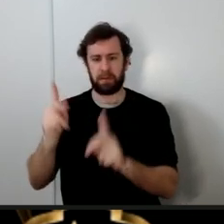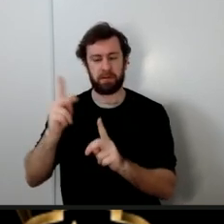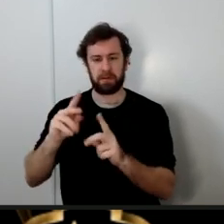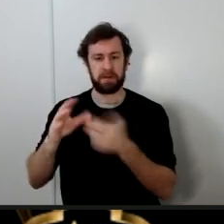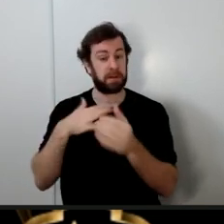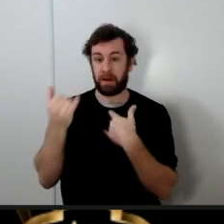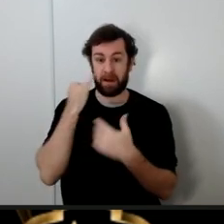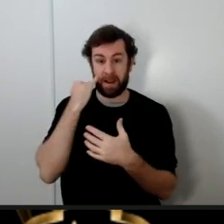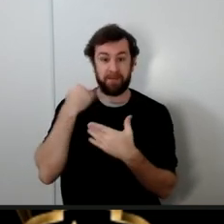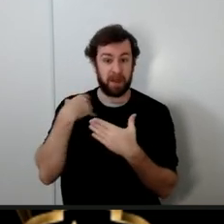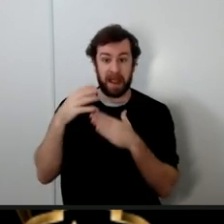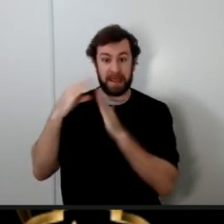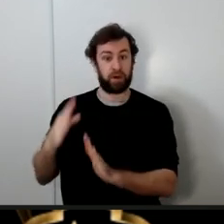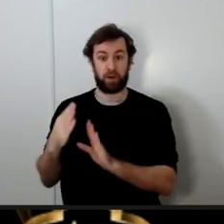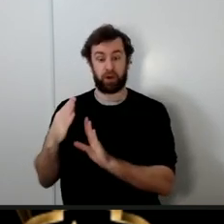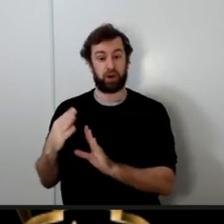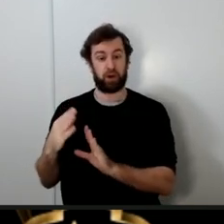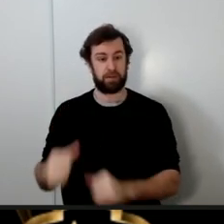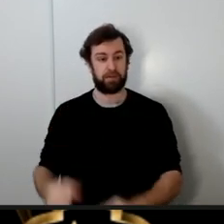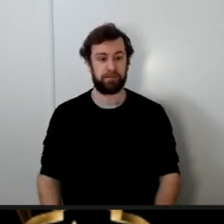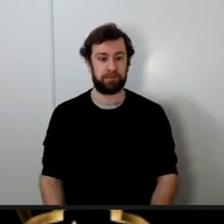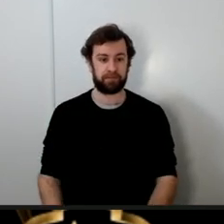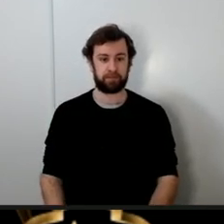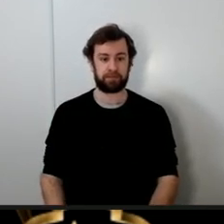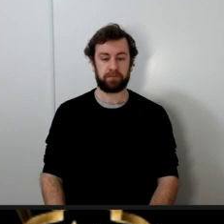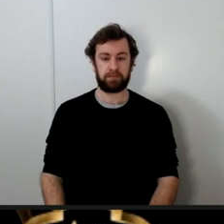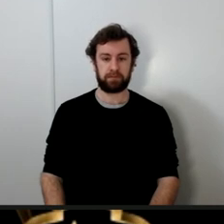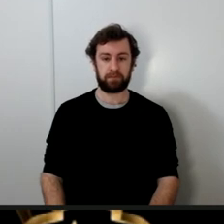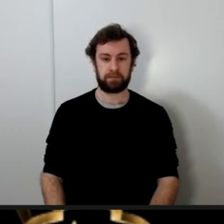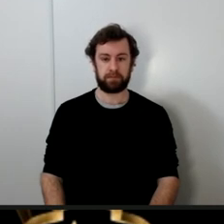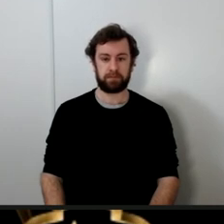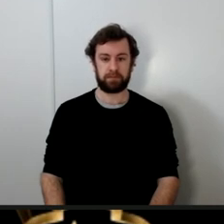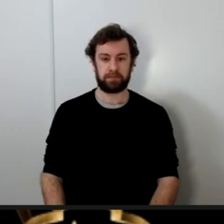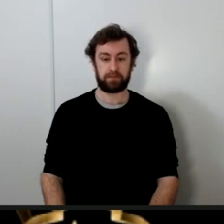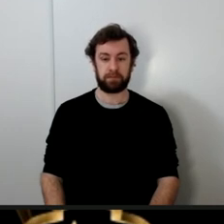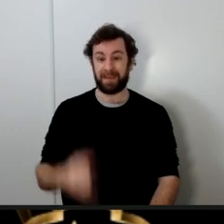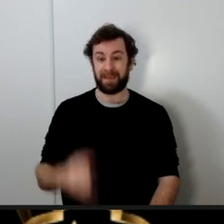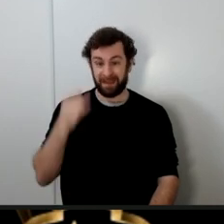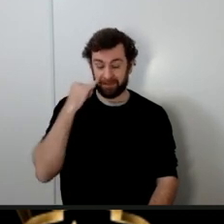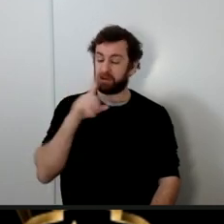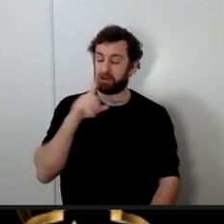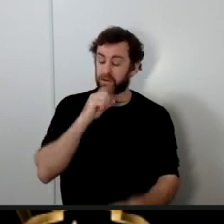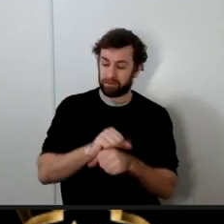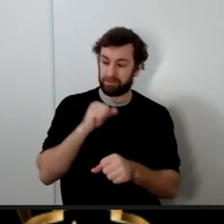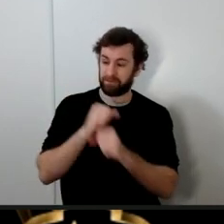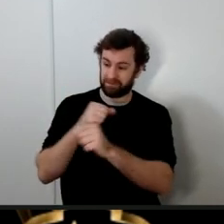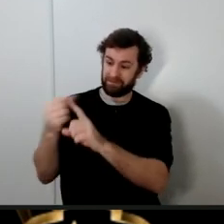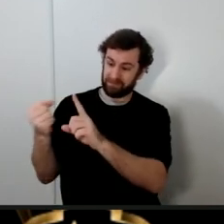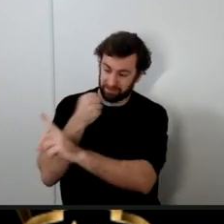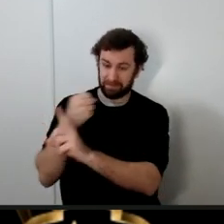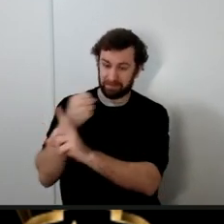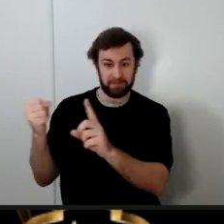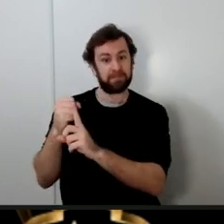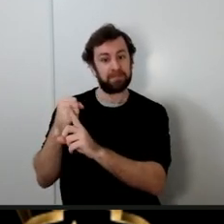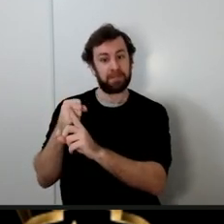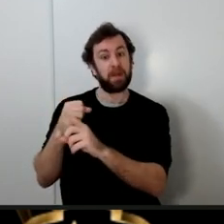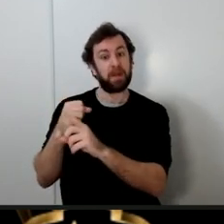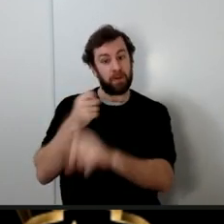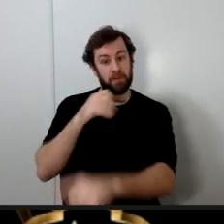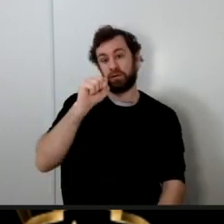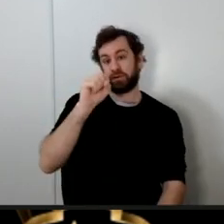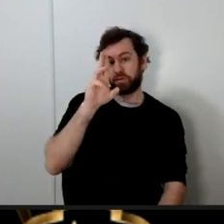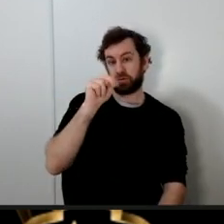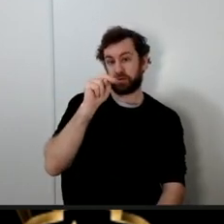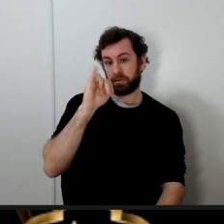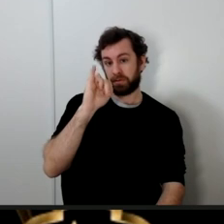if Umar went to the extent of beating her physically according to well established Sunni sources my dear